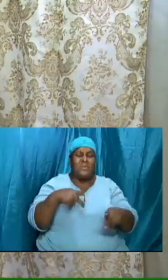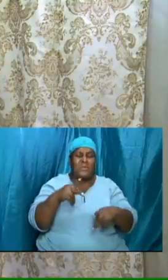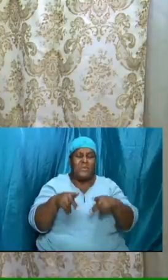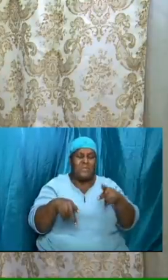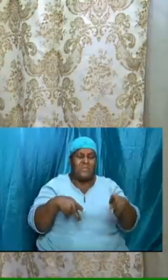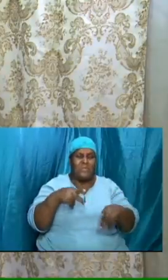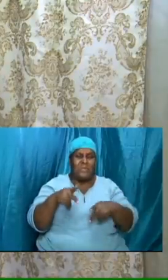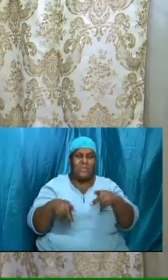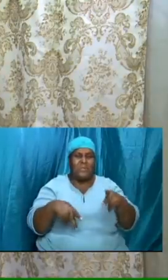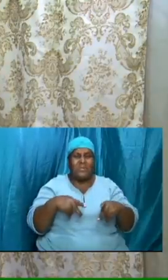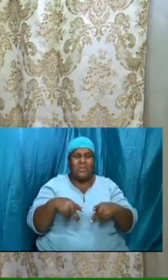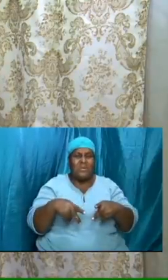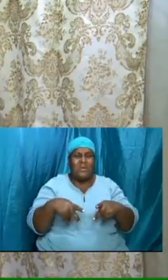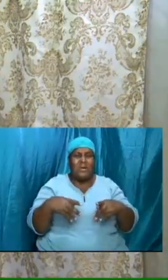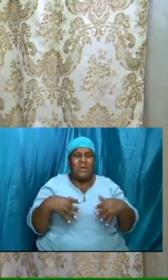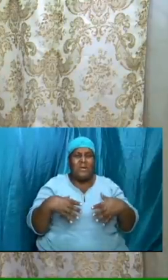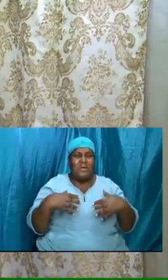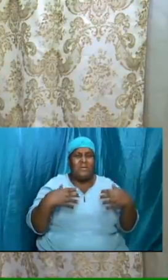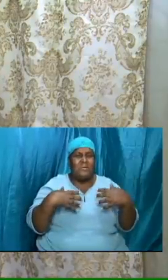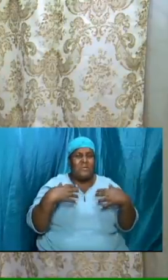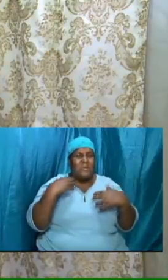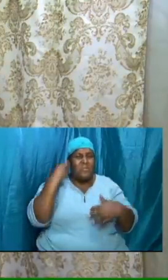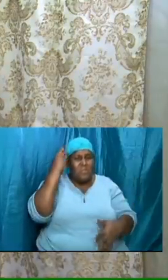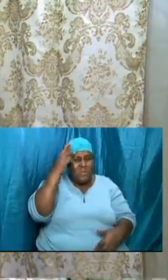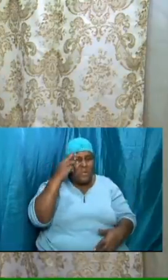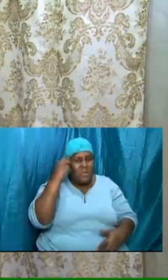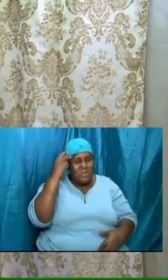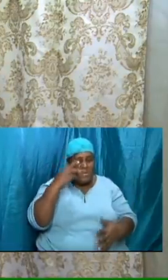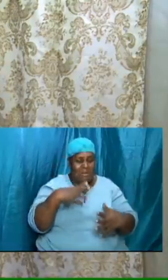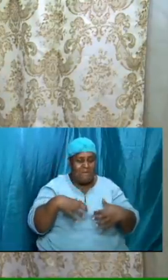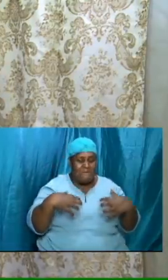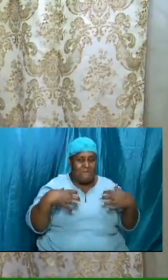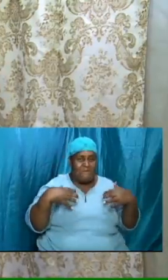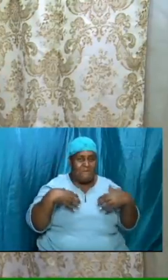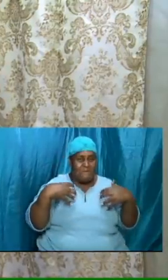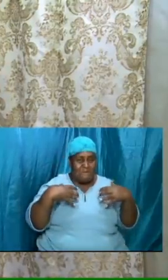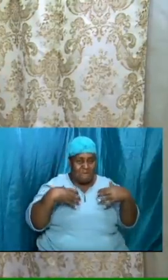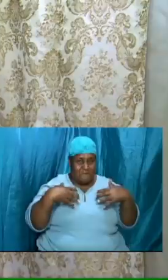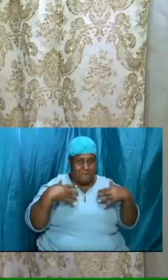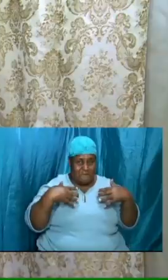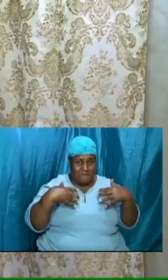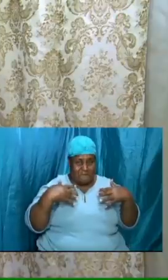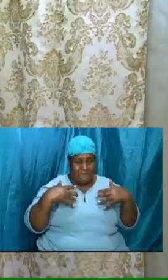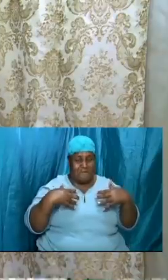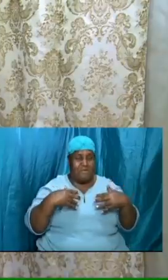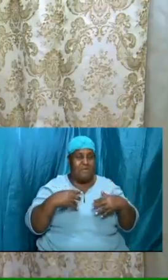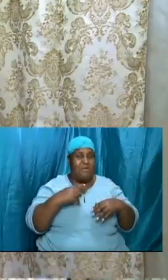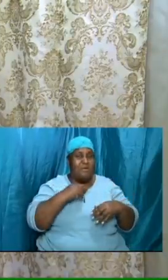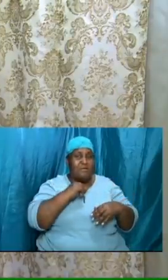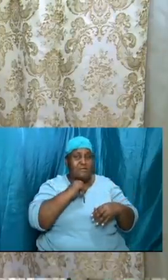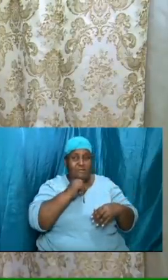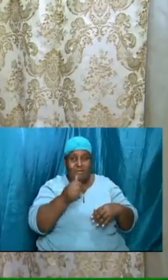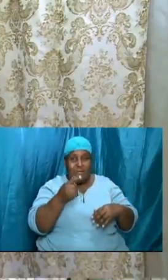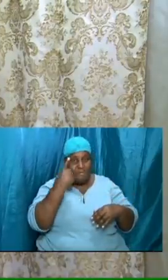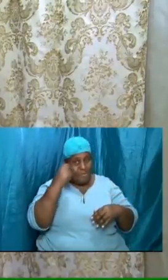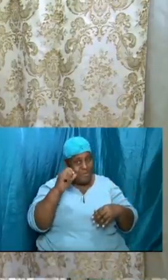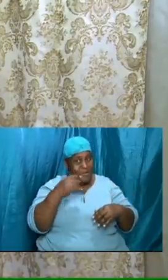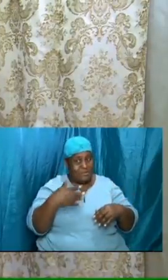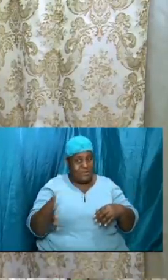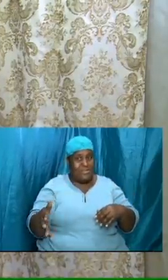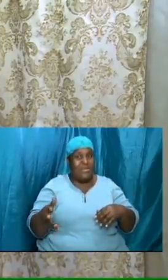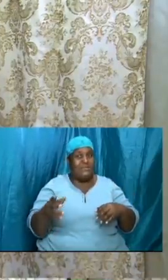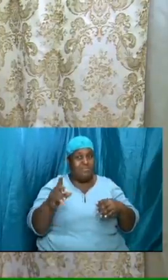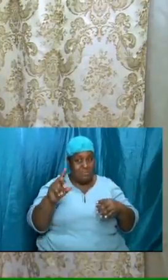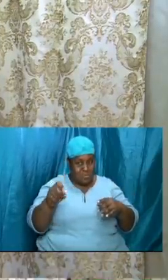petrified when folks are scared because not because of the things that are to come but